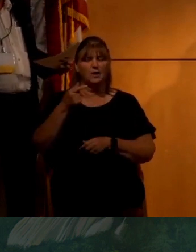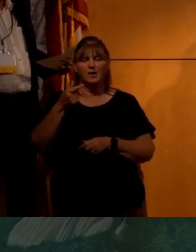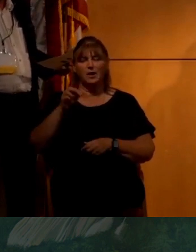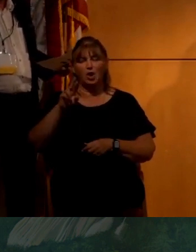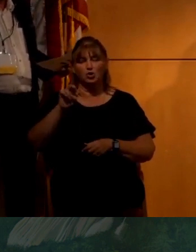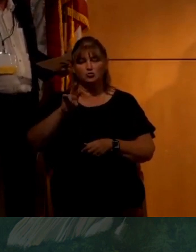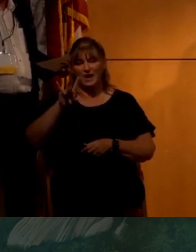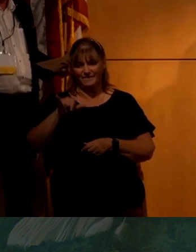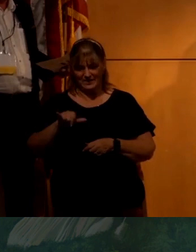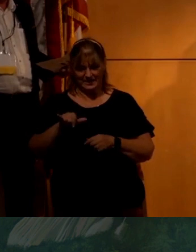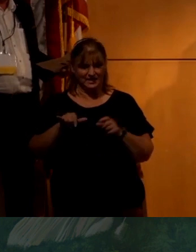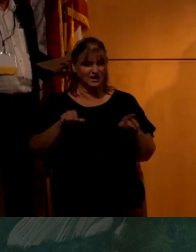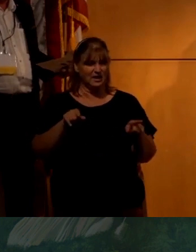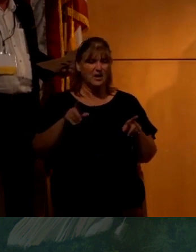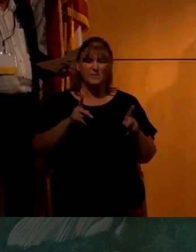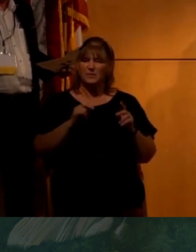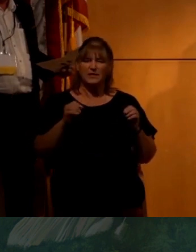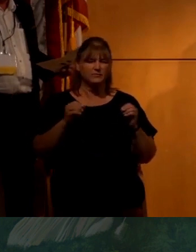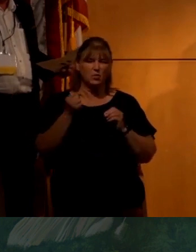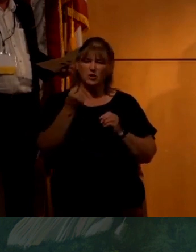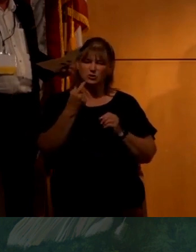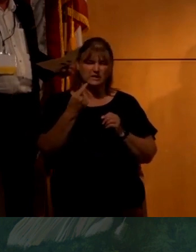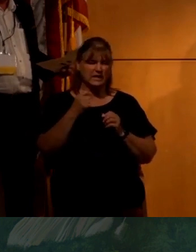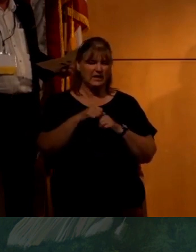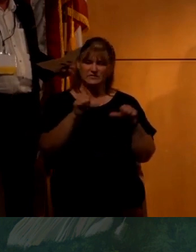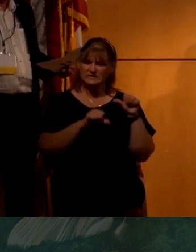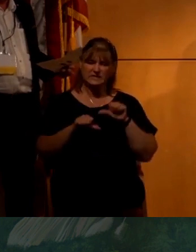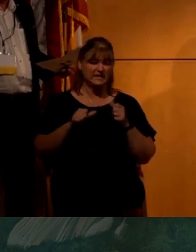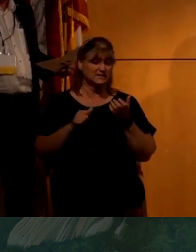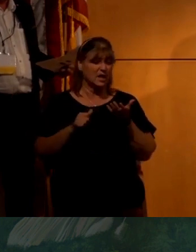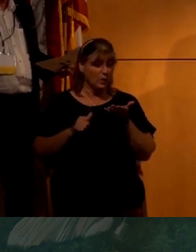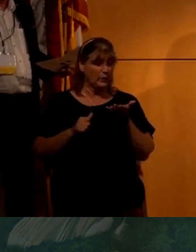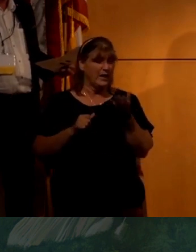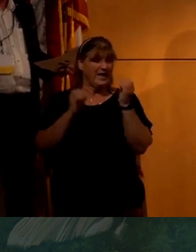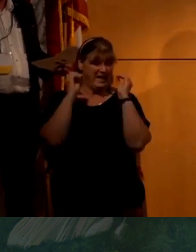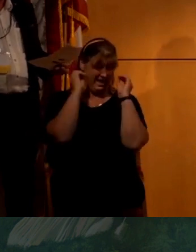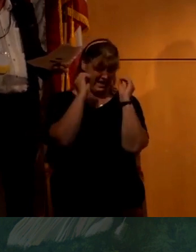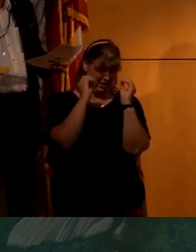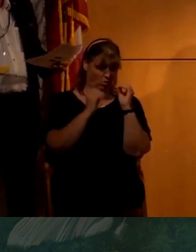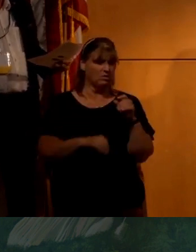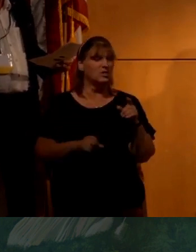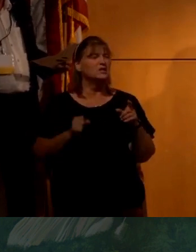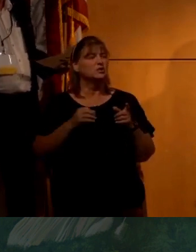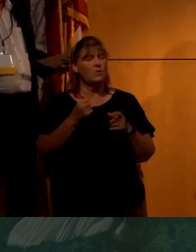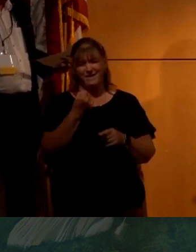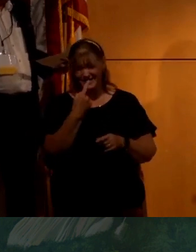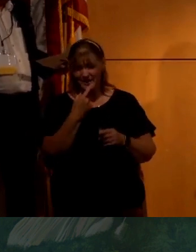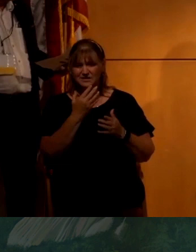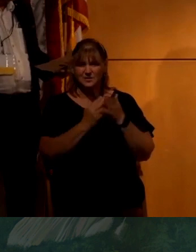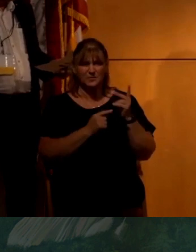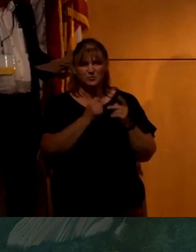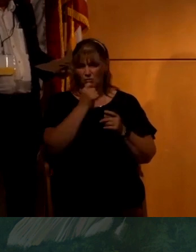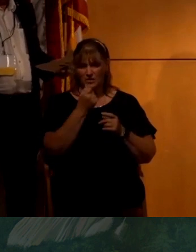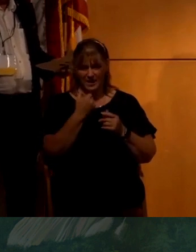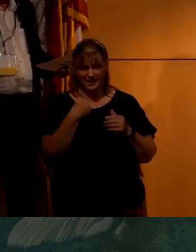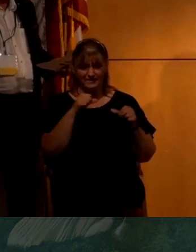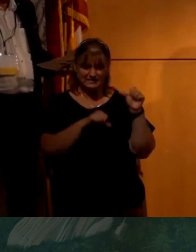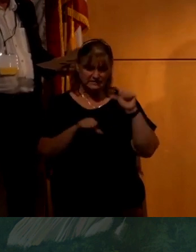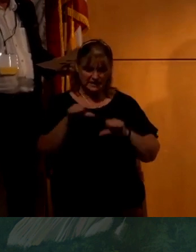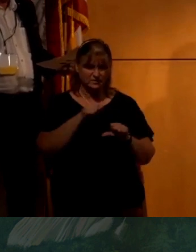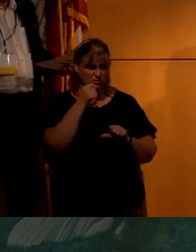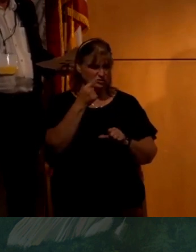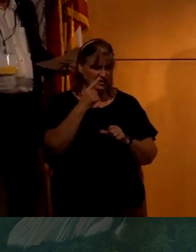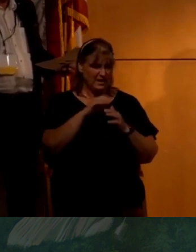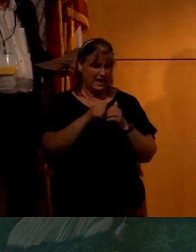And you start to realize like these people really don't have any understanding of science at all. Uh, and, and I get that a lot of people don't have, you know, they don't